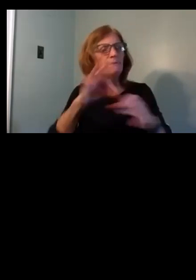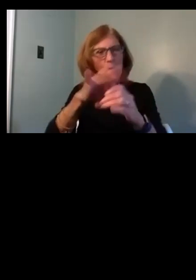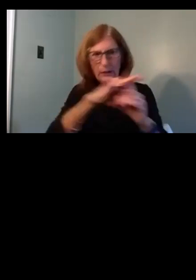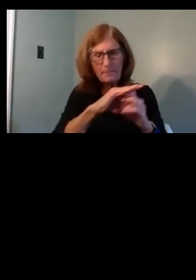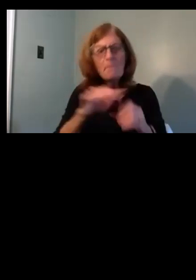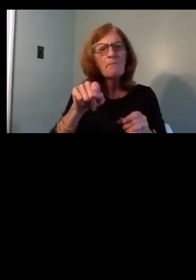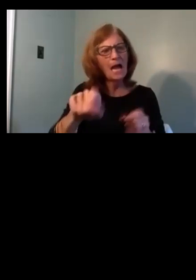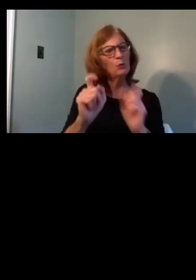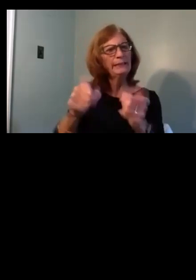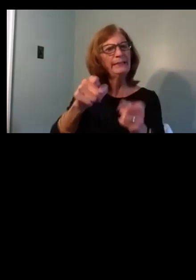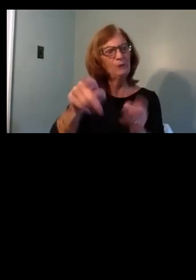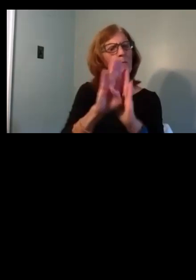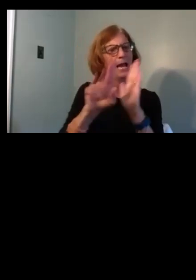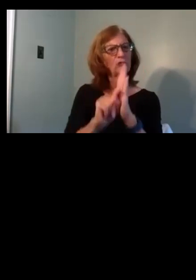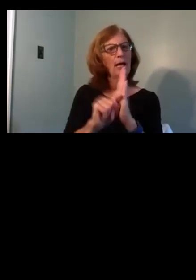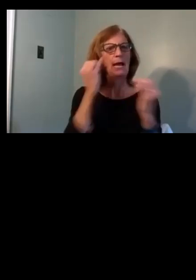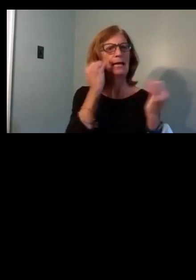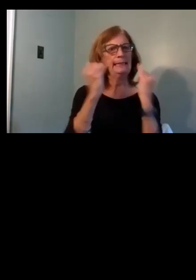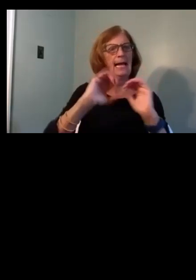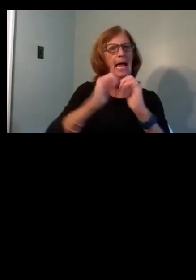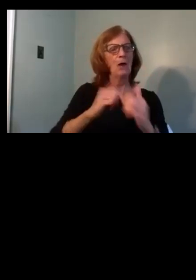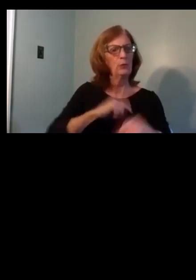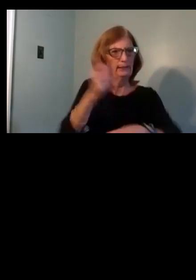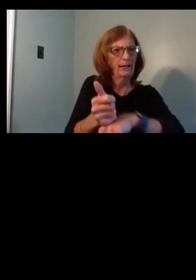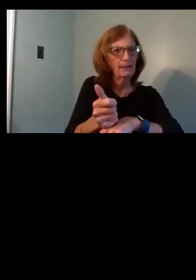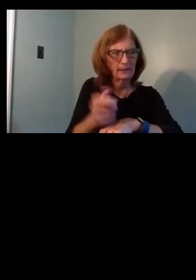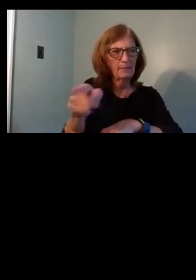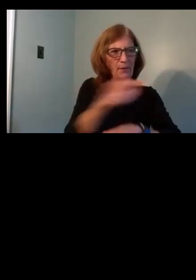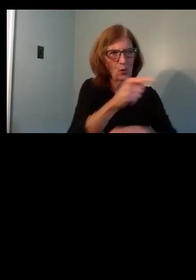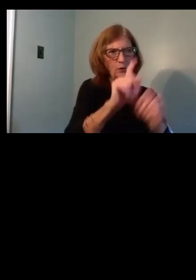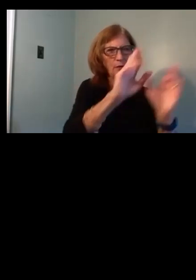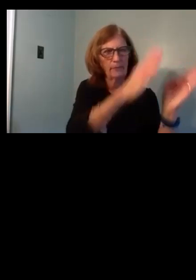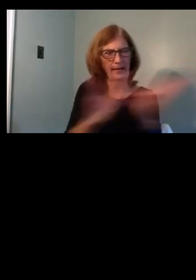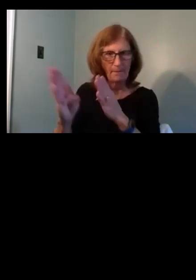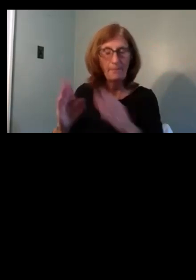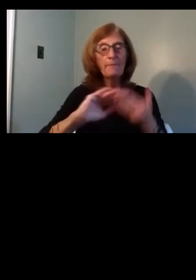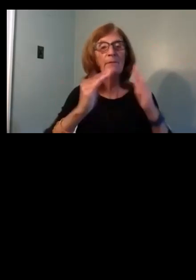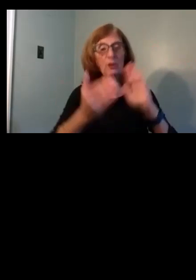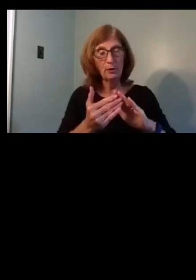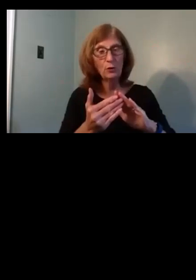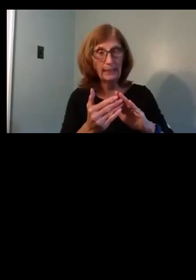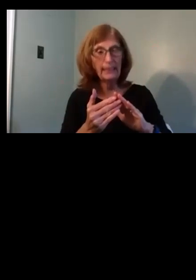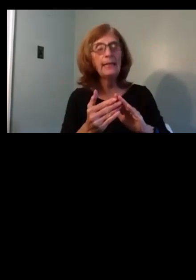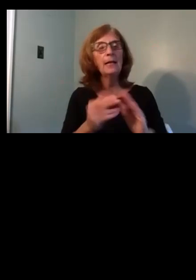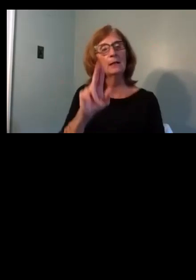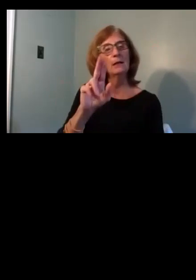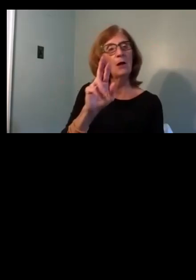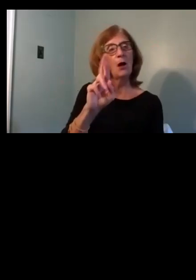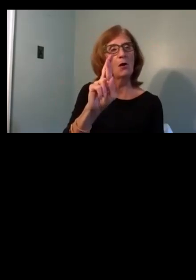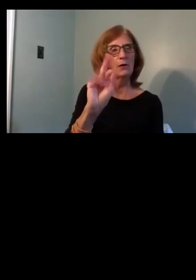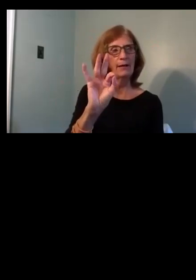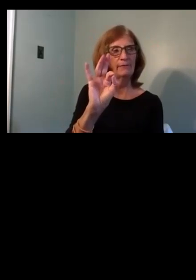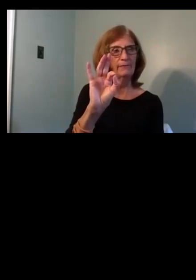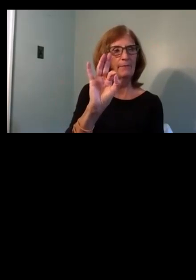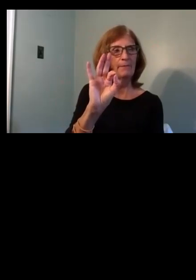context for how the plan was constructed. The Community Outreach RFP was issued in May to the pre-approved slate